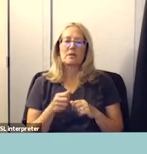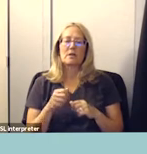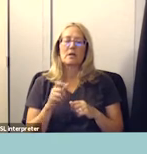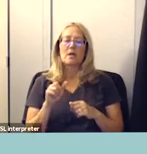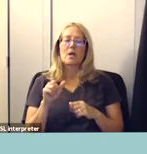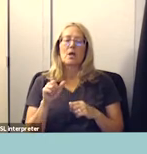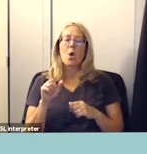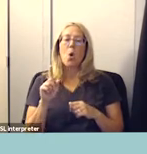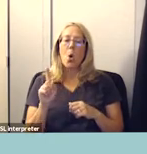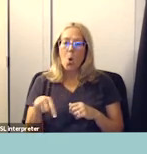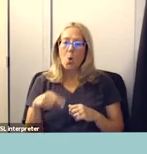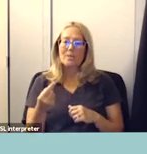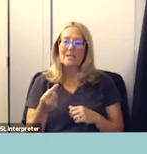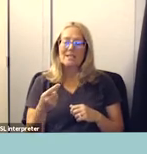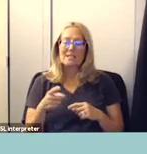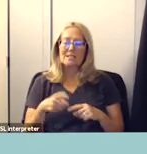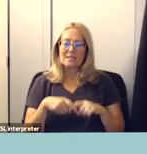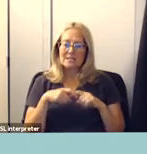suspend